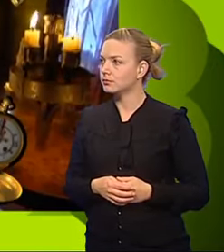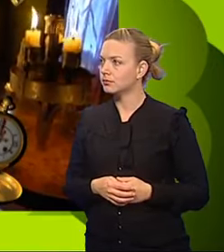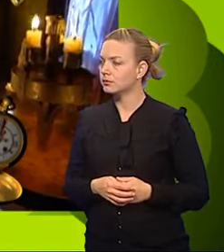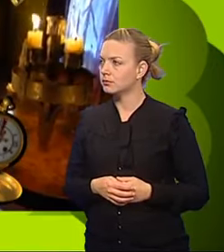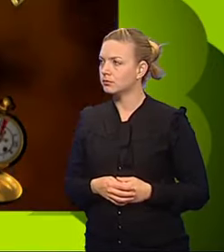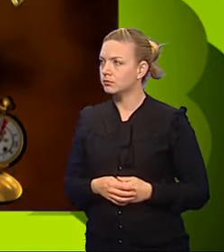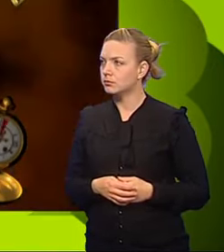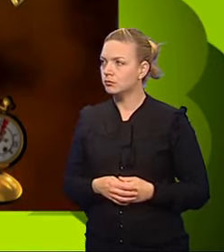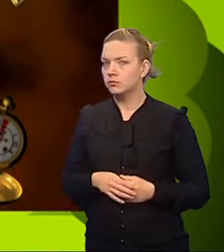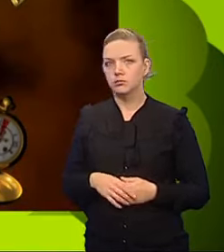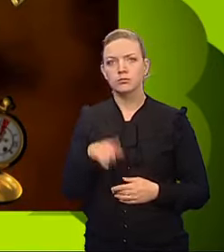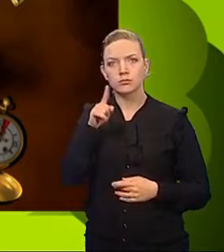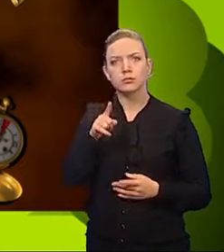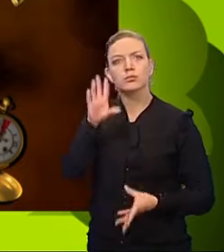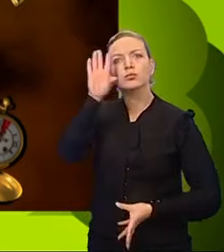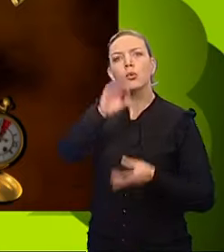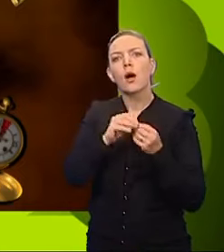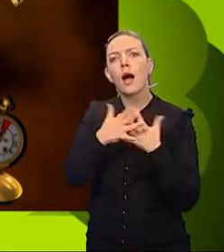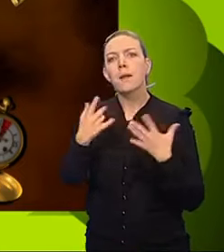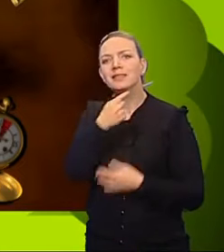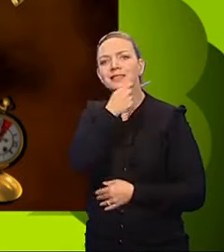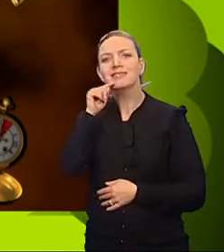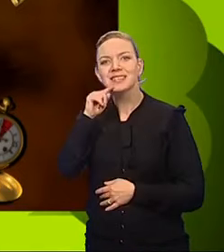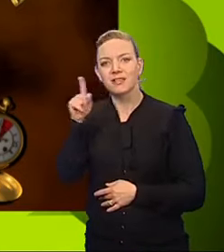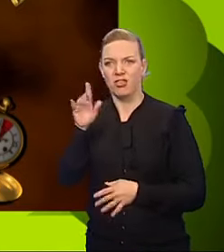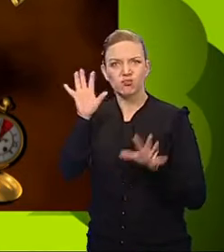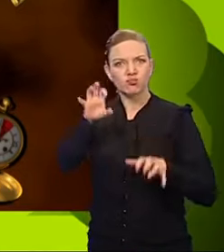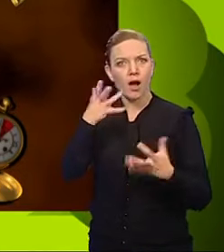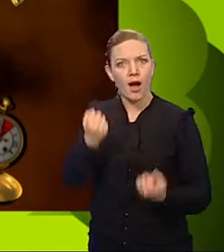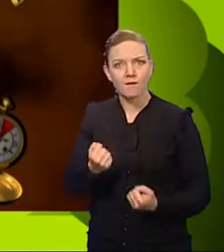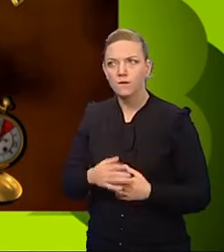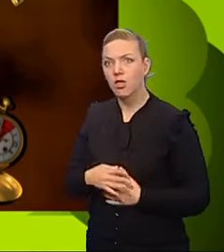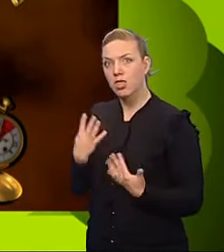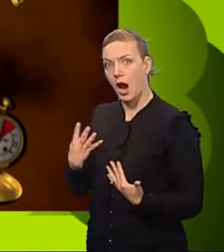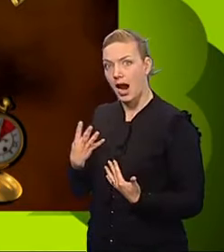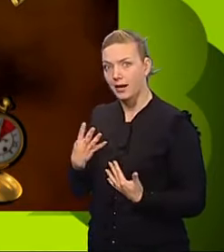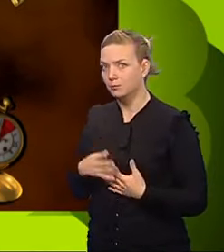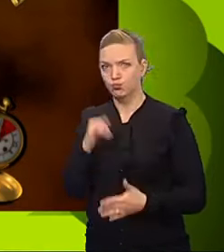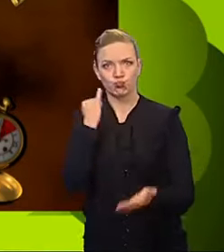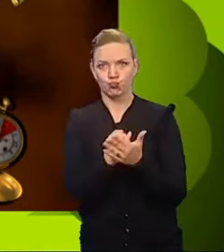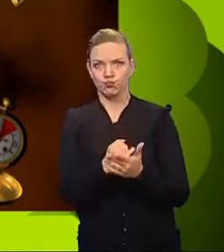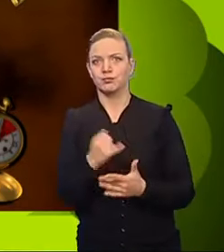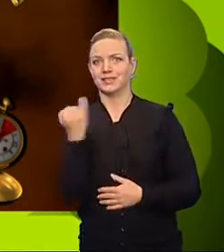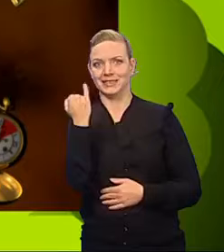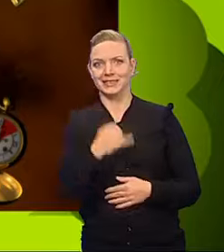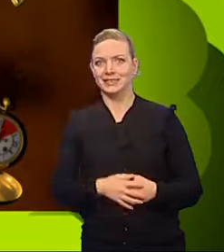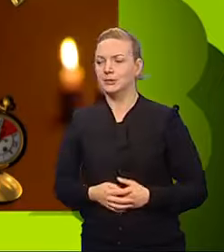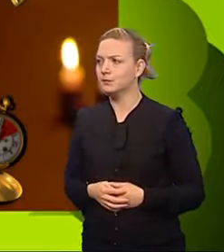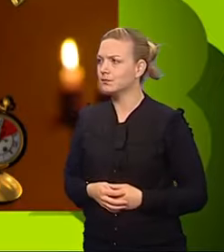Marcel, in total how many teeth did the beast have in extraction? Nine. Incorrect, 16.